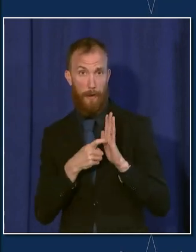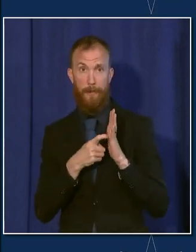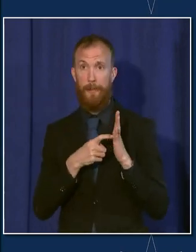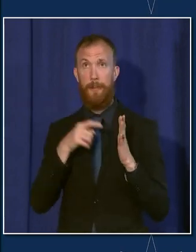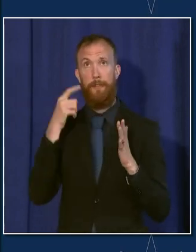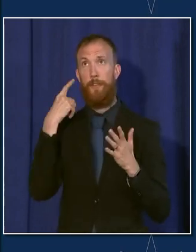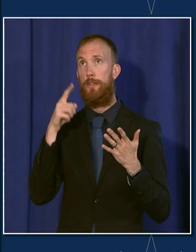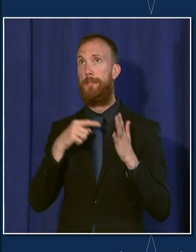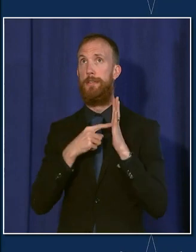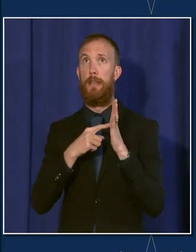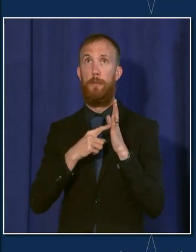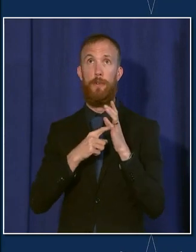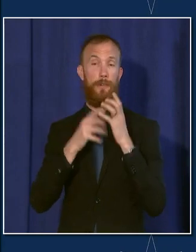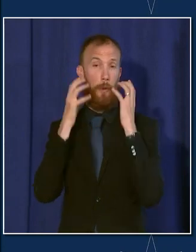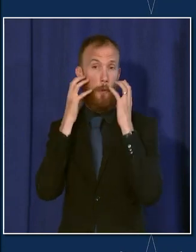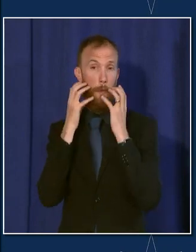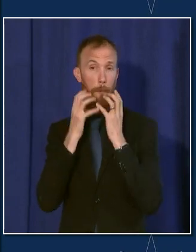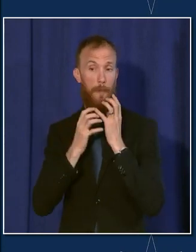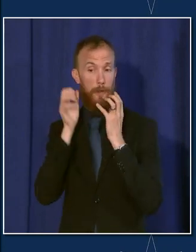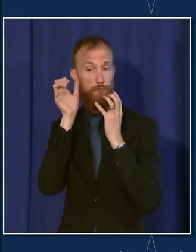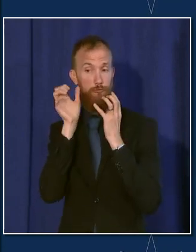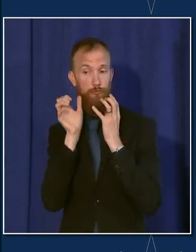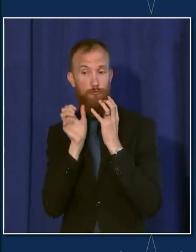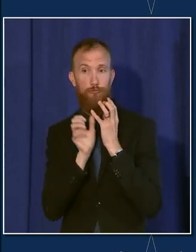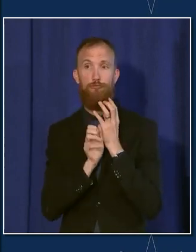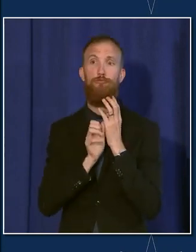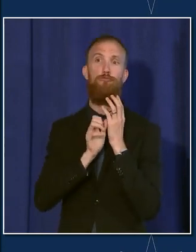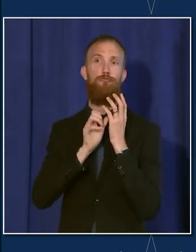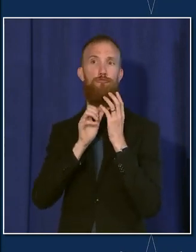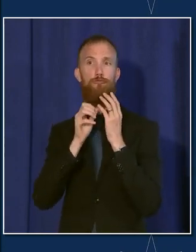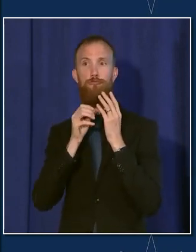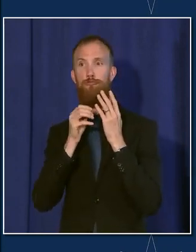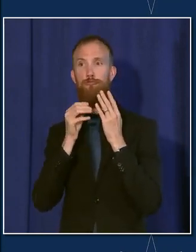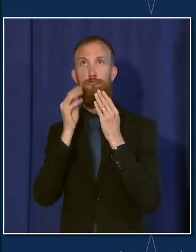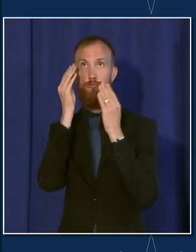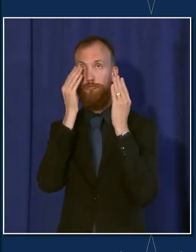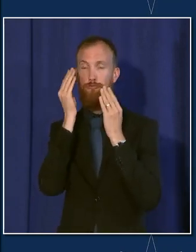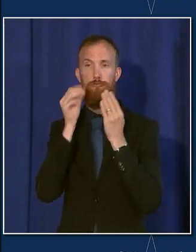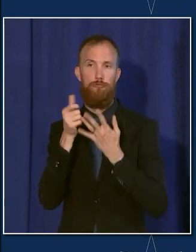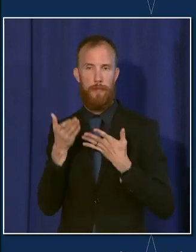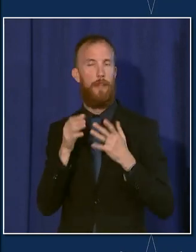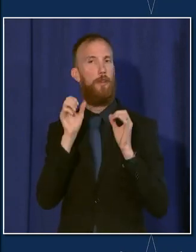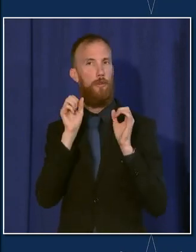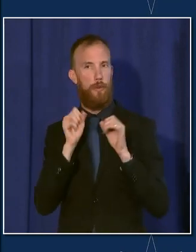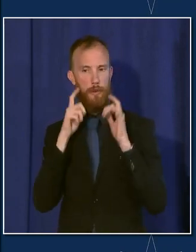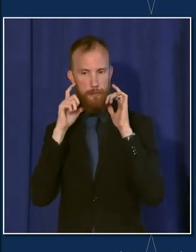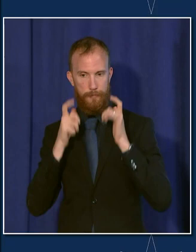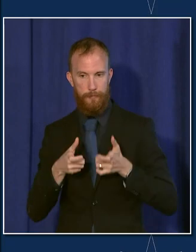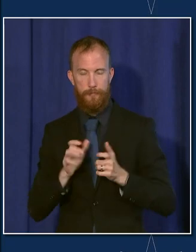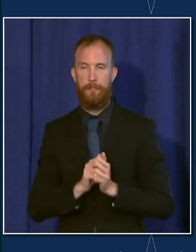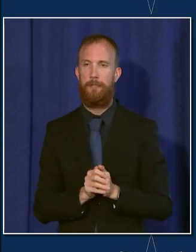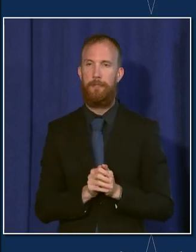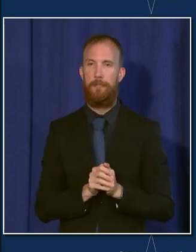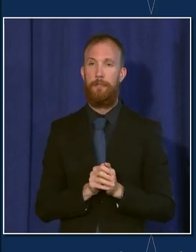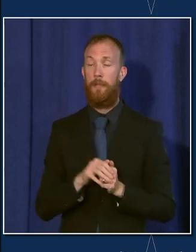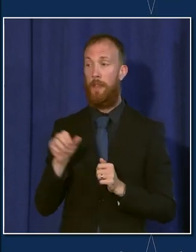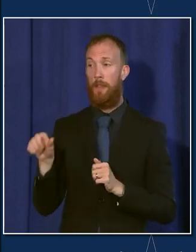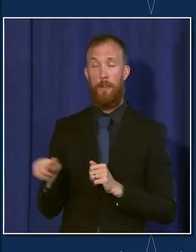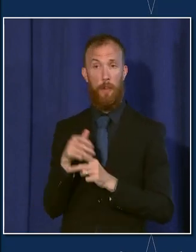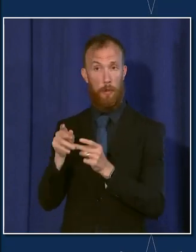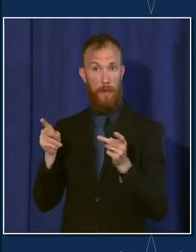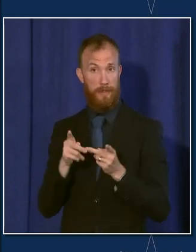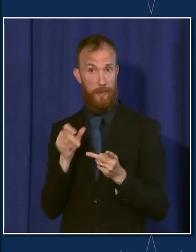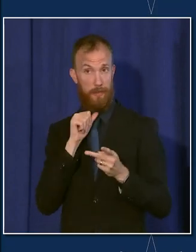shaves or facials. Additionally, masks can be removed by employees in settings that are not open to the public